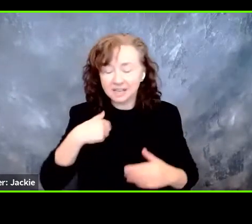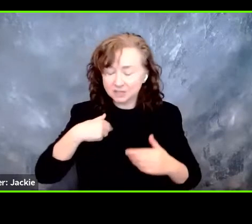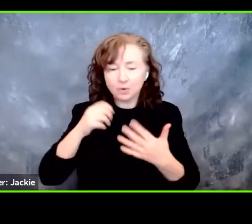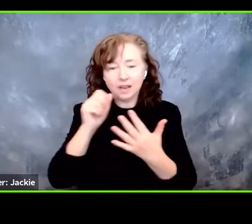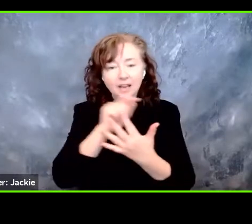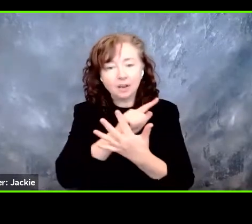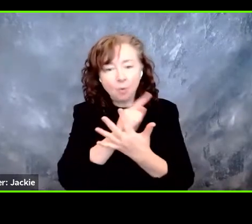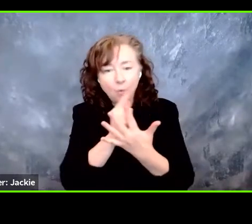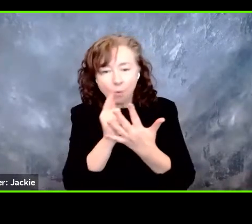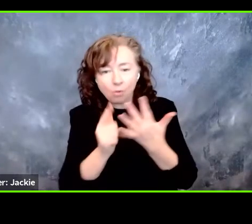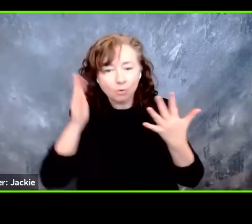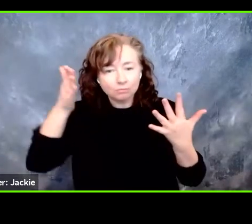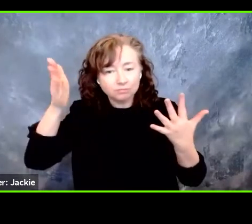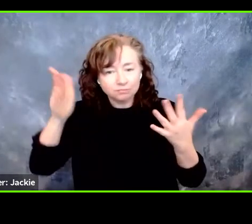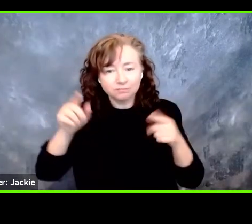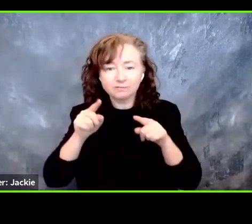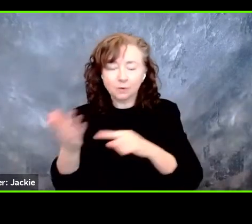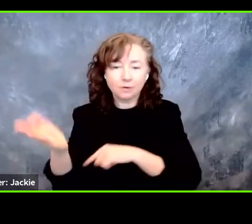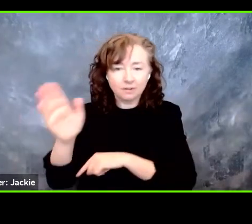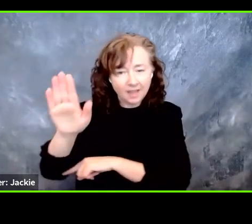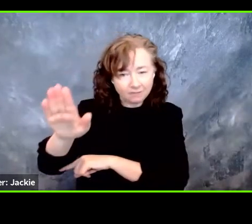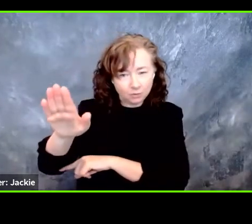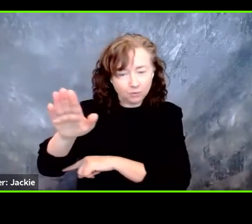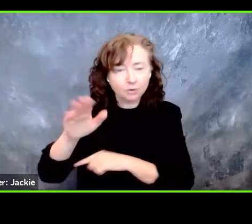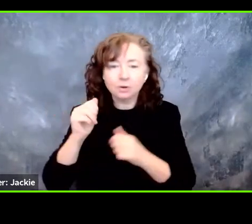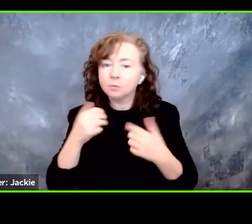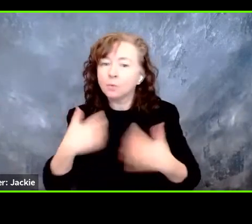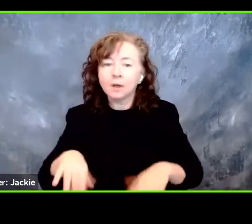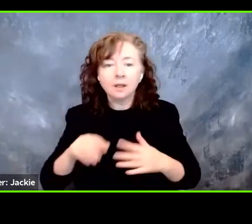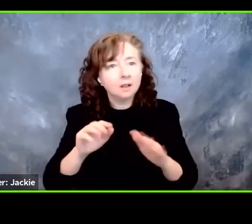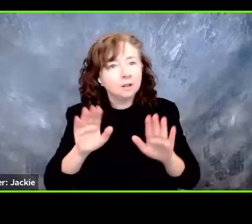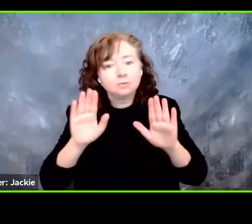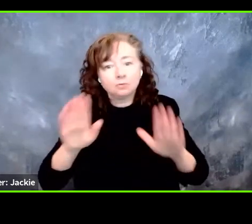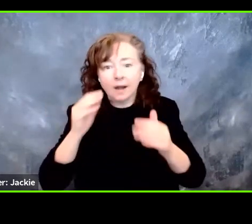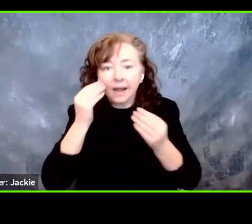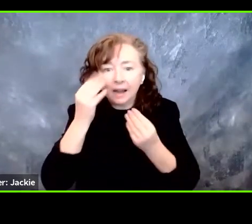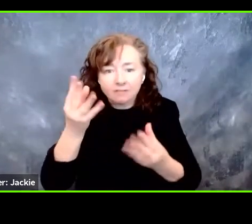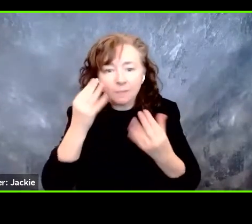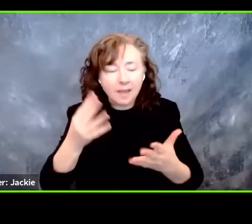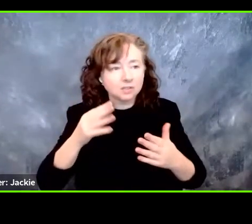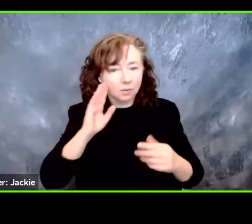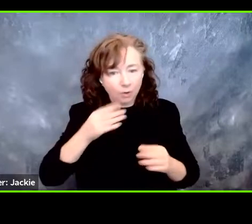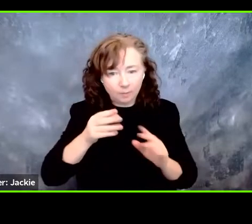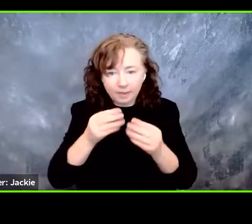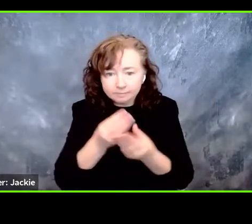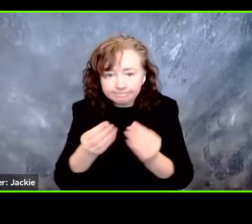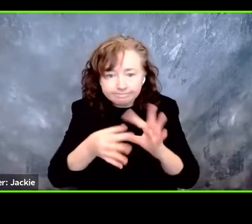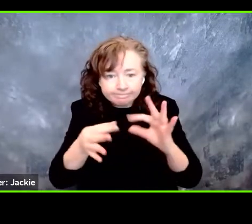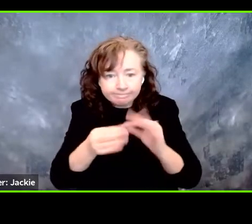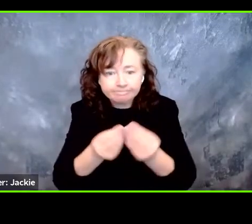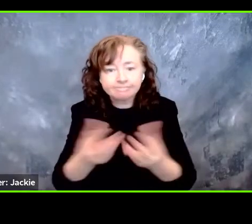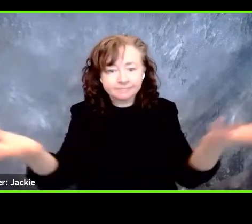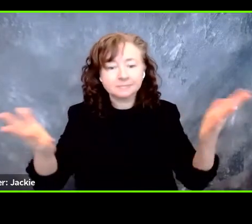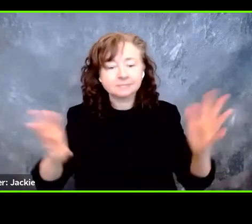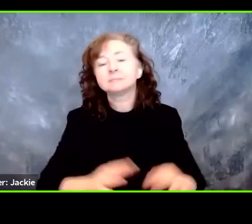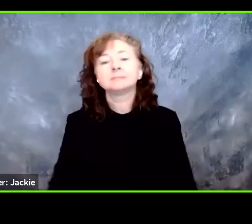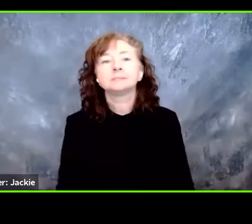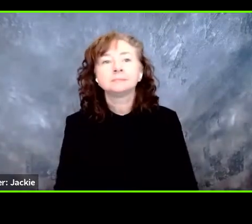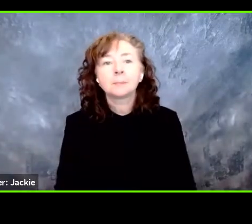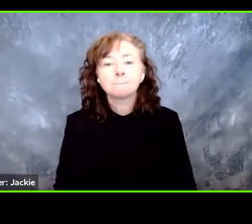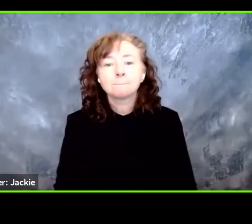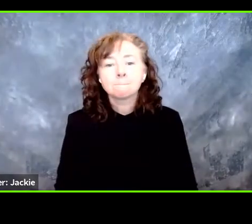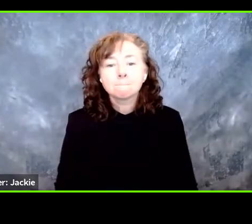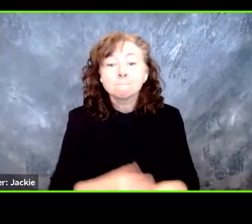the afternoon with all the good information and quality thought that's going to be shared. Today's event